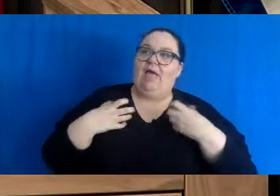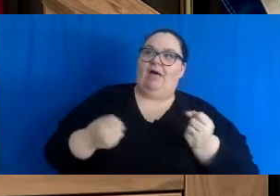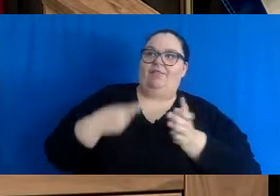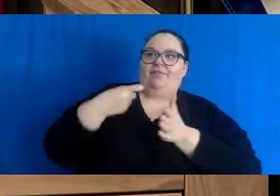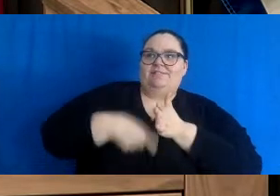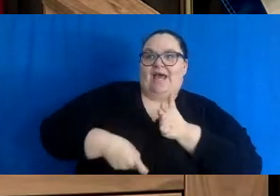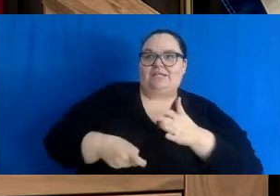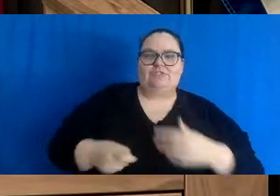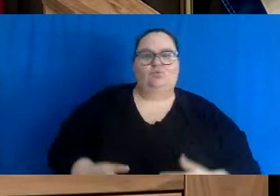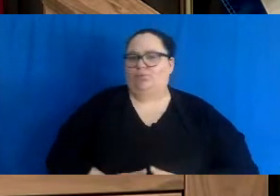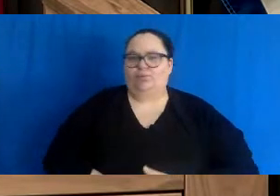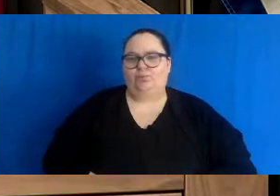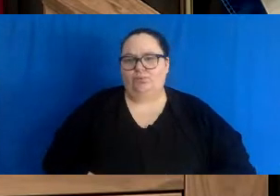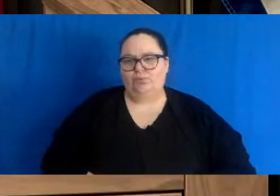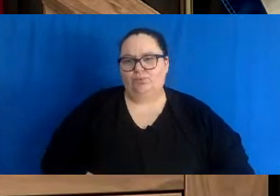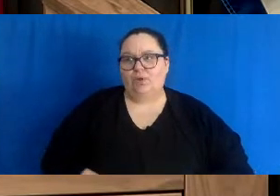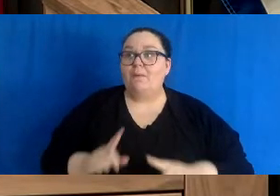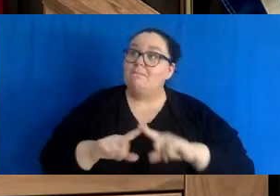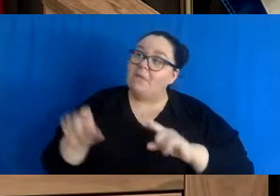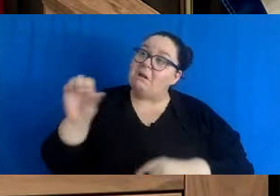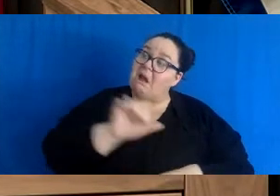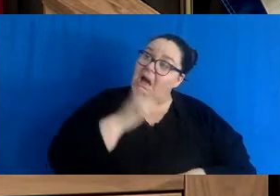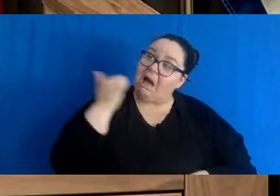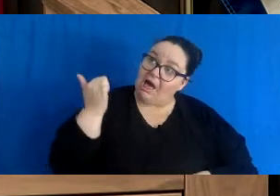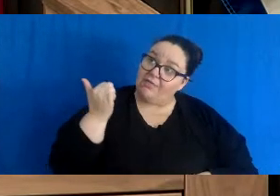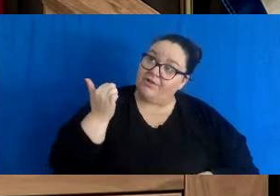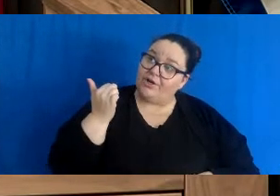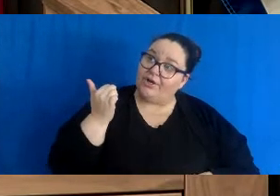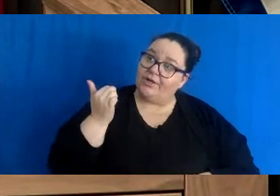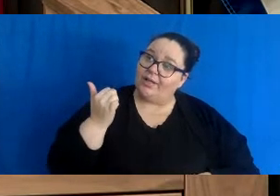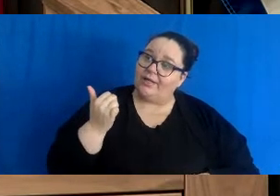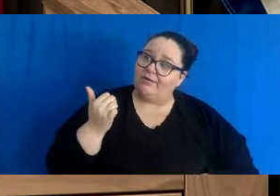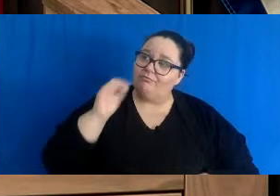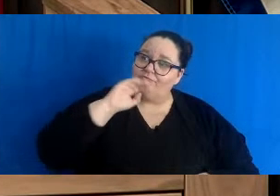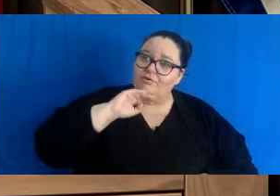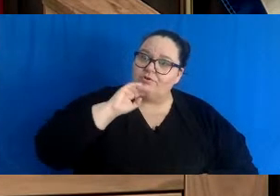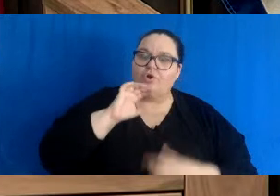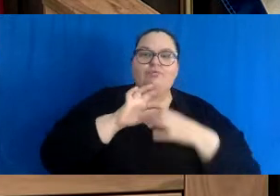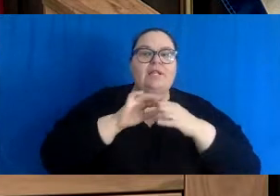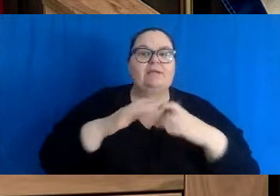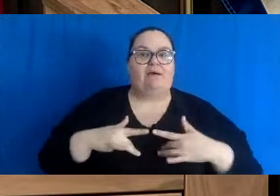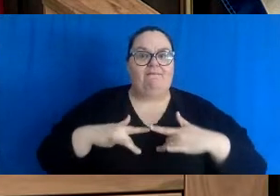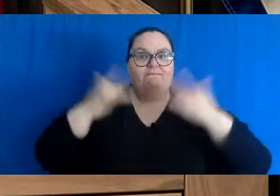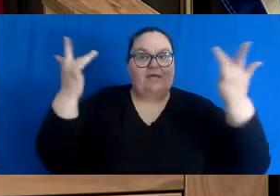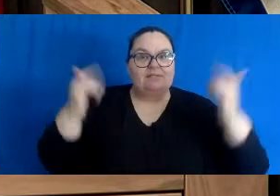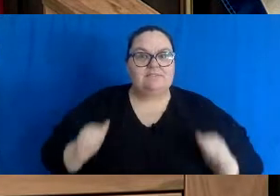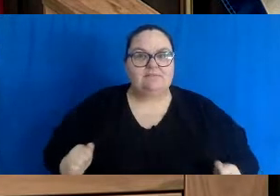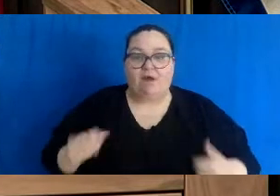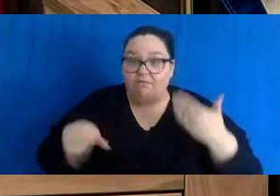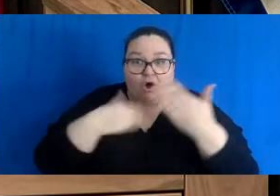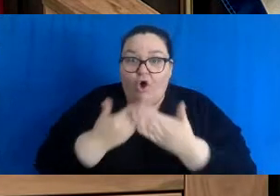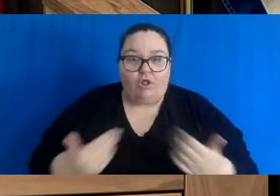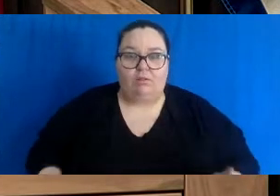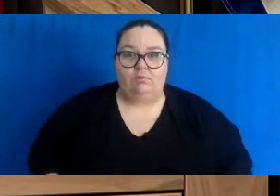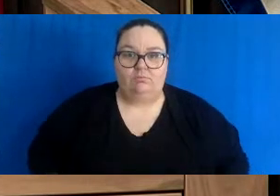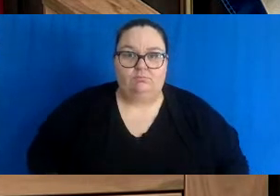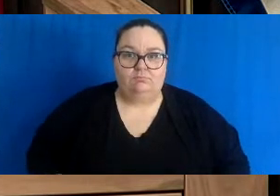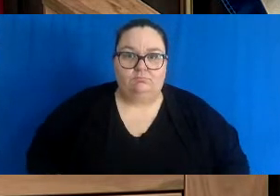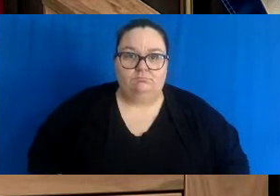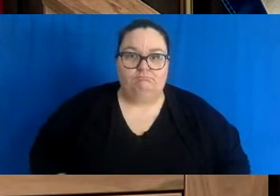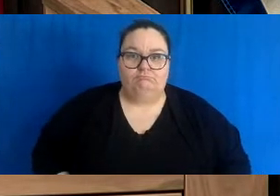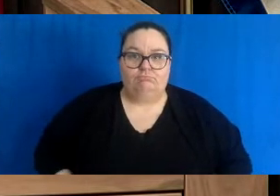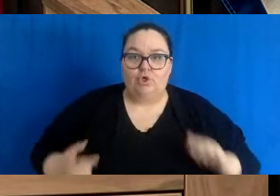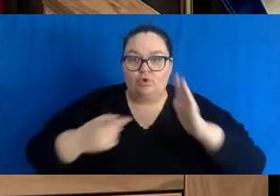But I think other areas of inconvenience would be in relation to events, events of all kinds that require